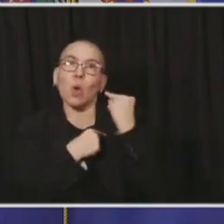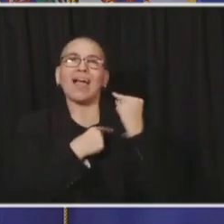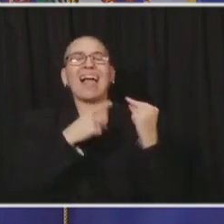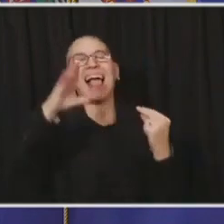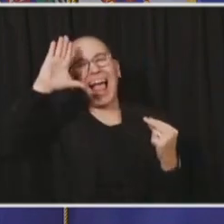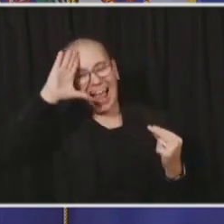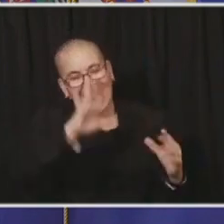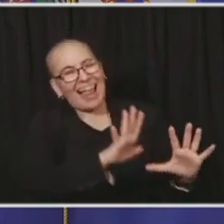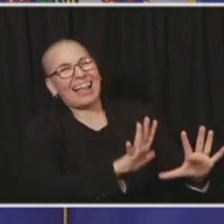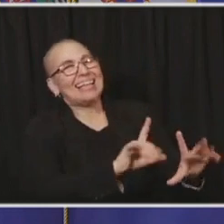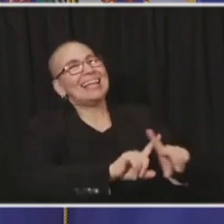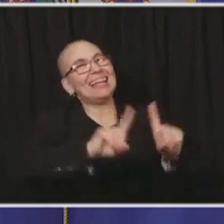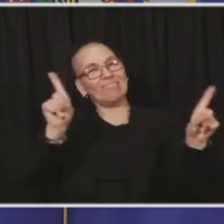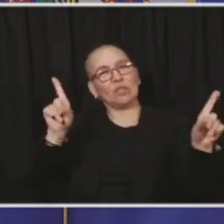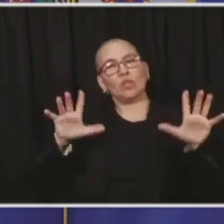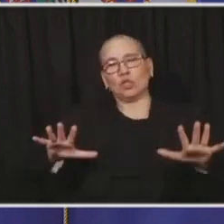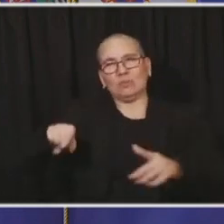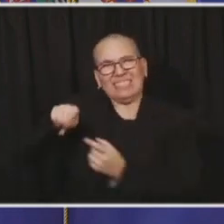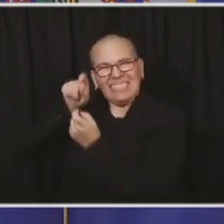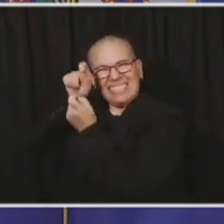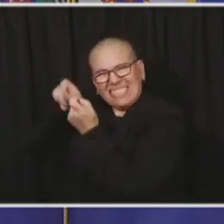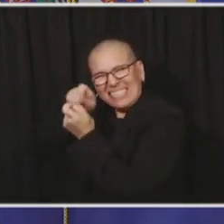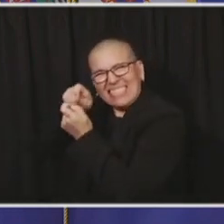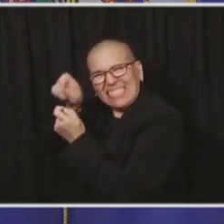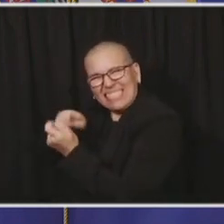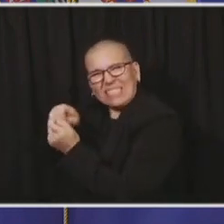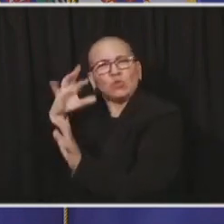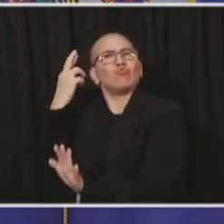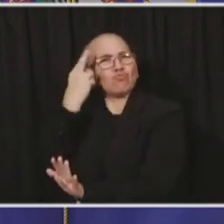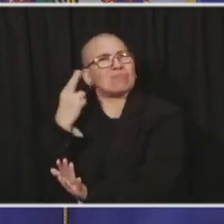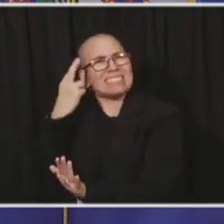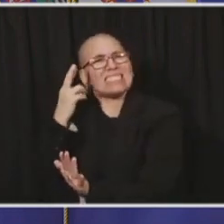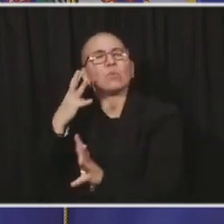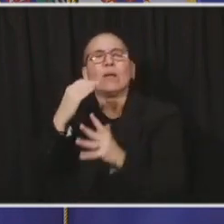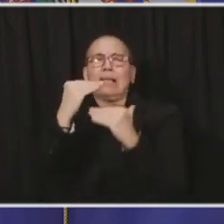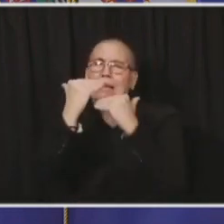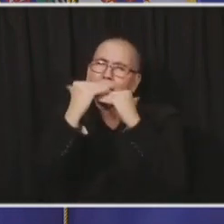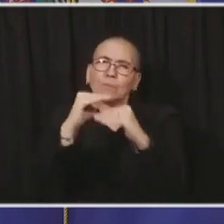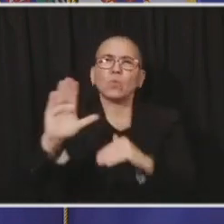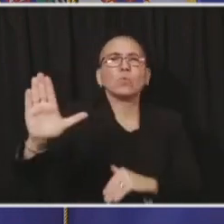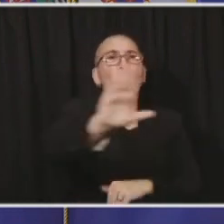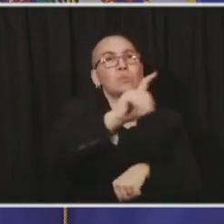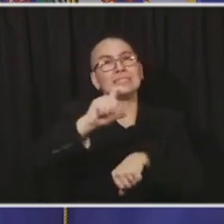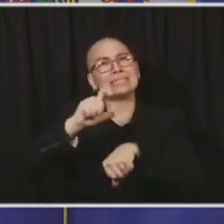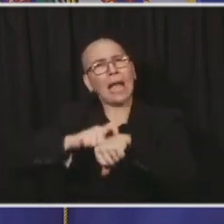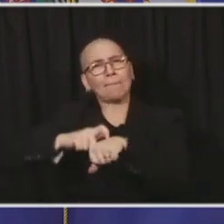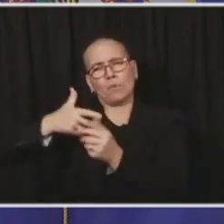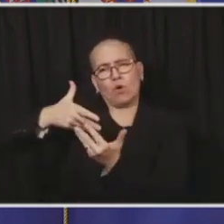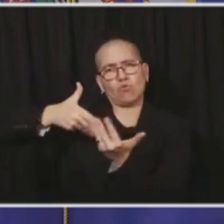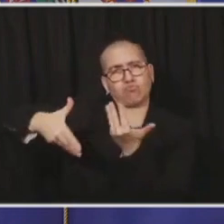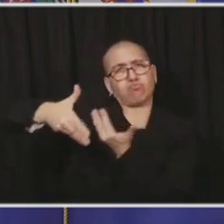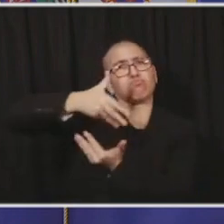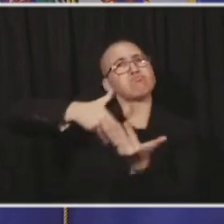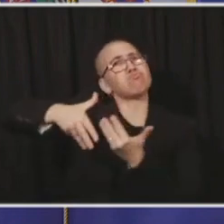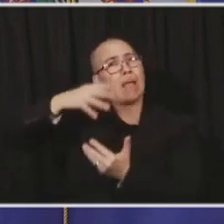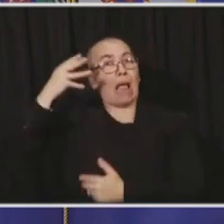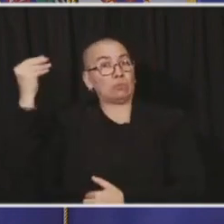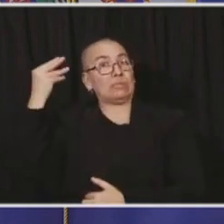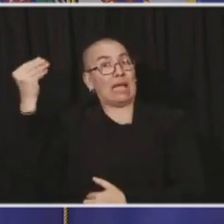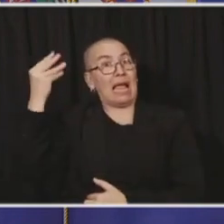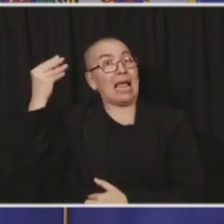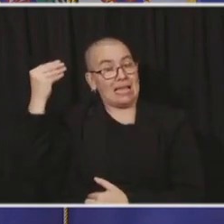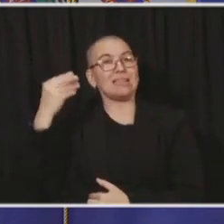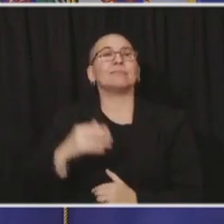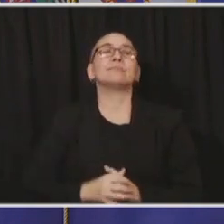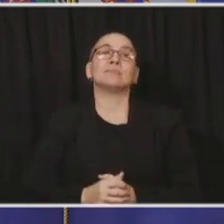family. Try and keep that time limited to that you're there. But just a clear understanding, wanting to be with your families over the holidays does not